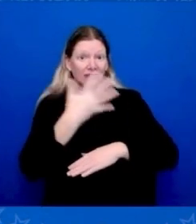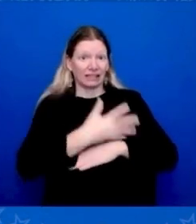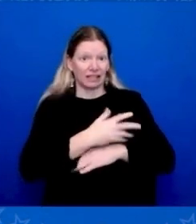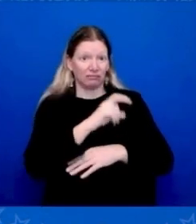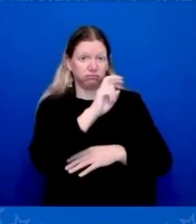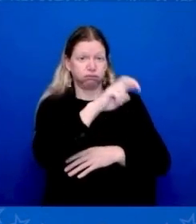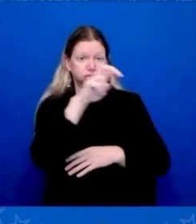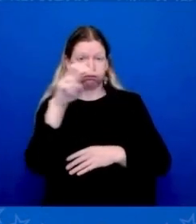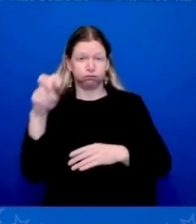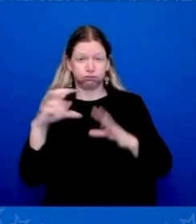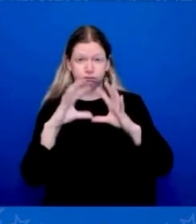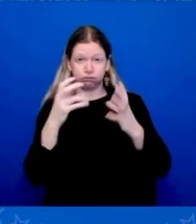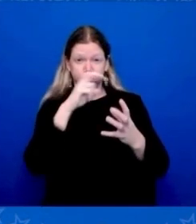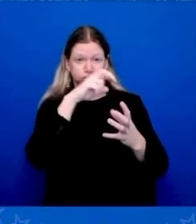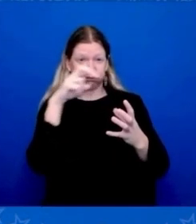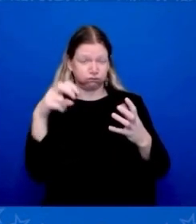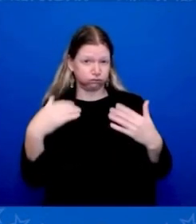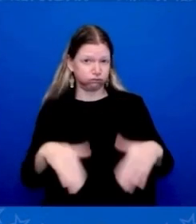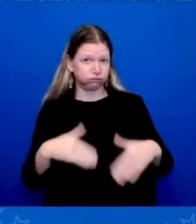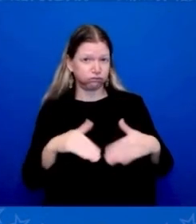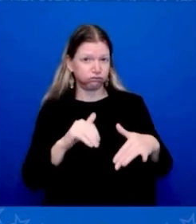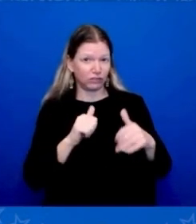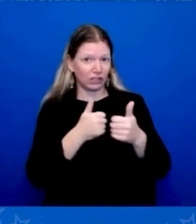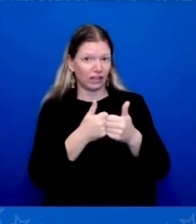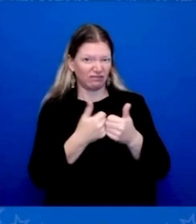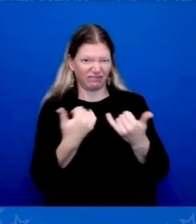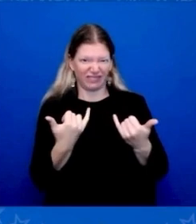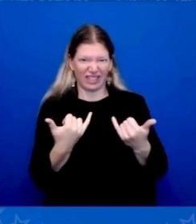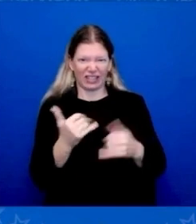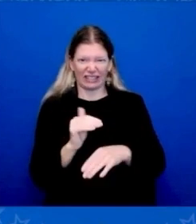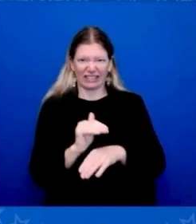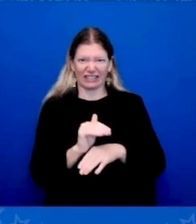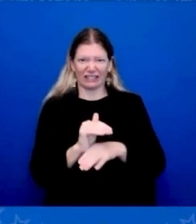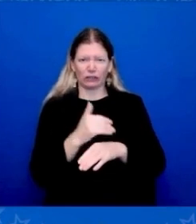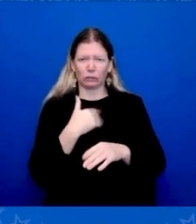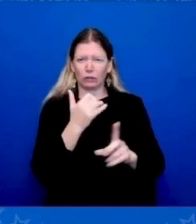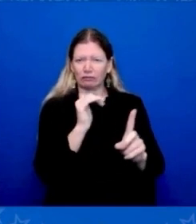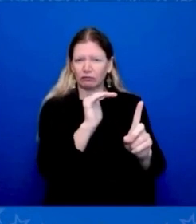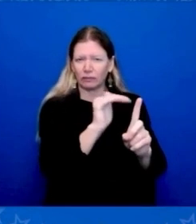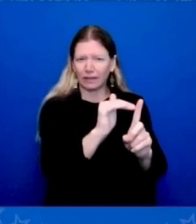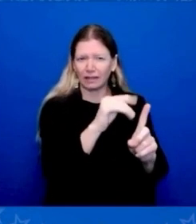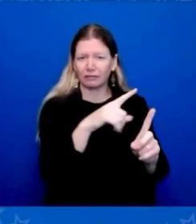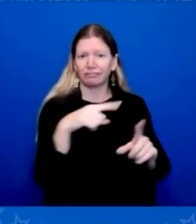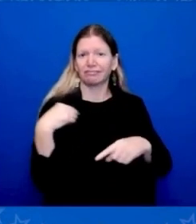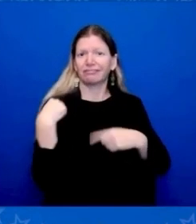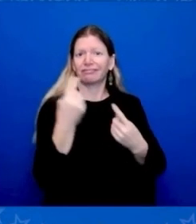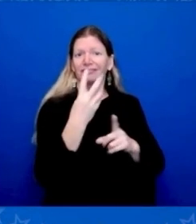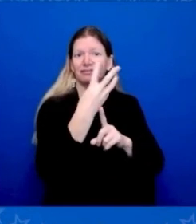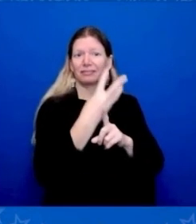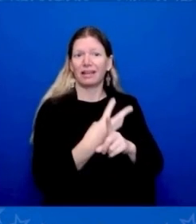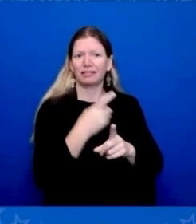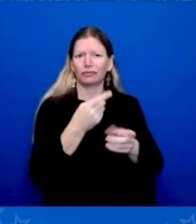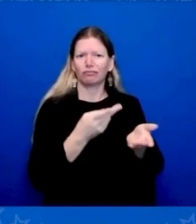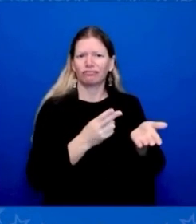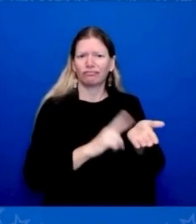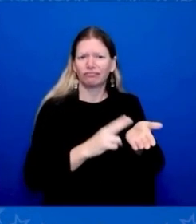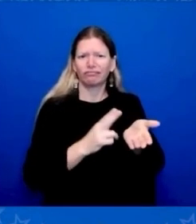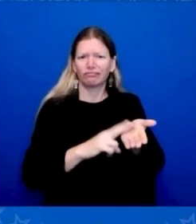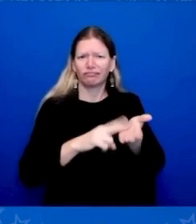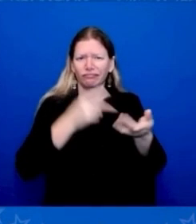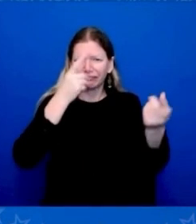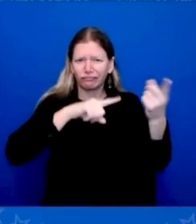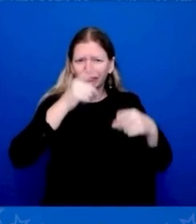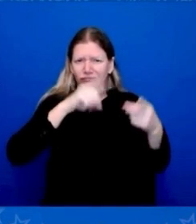I mean, in the last six months, you've signed packs and deals with Japan, South Korea, Philippines, Australia,